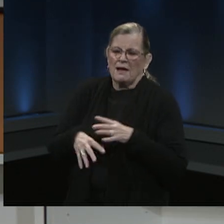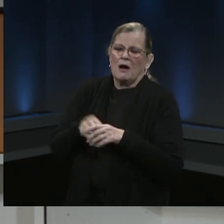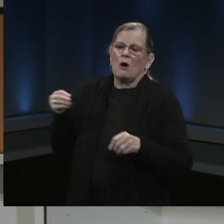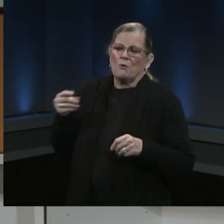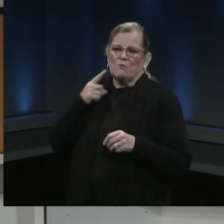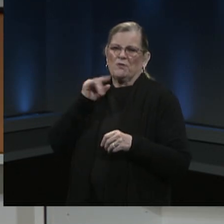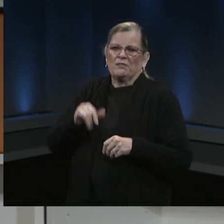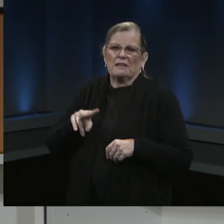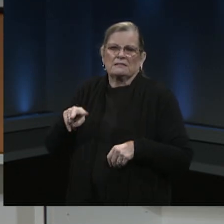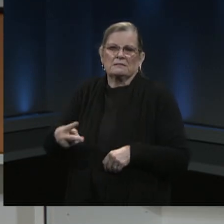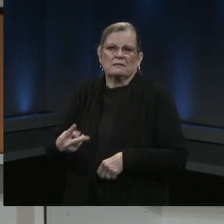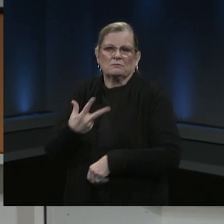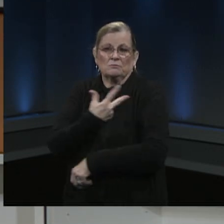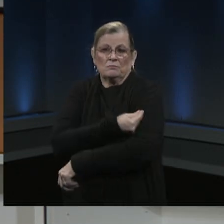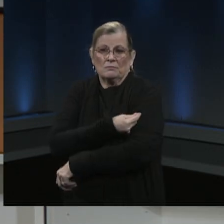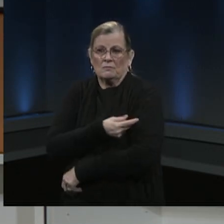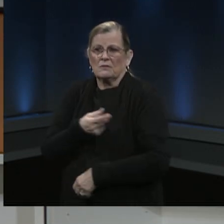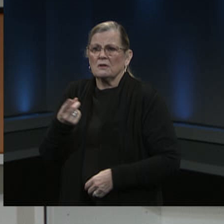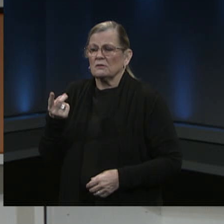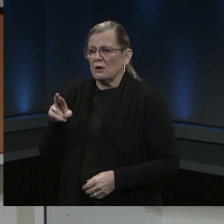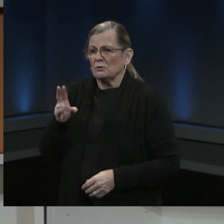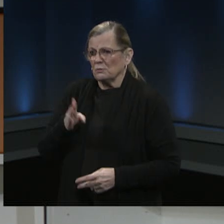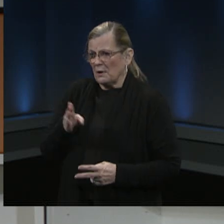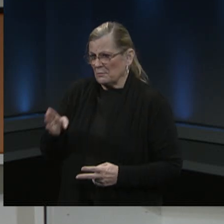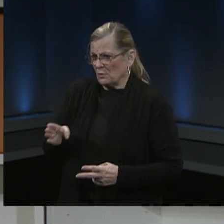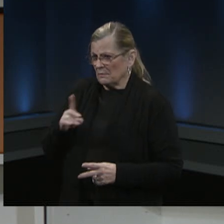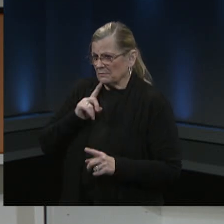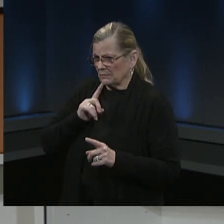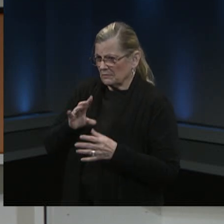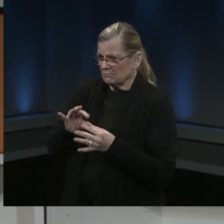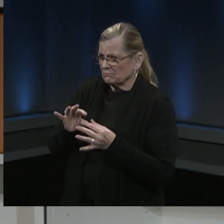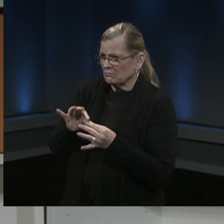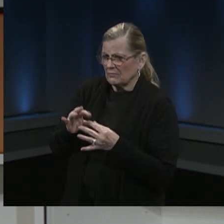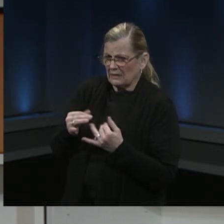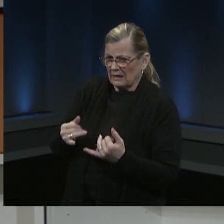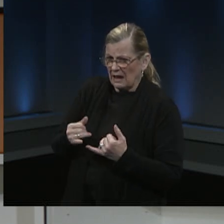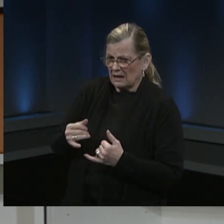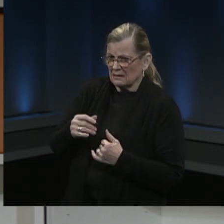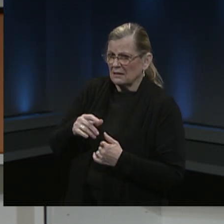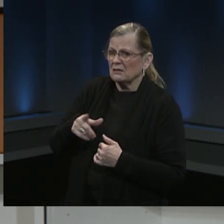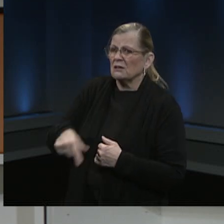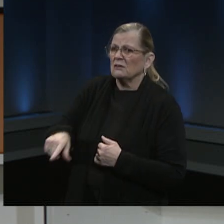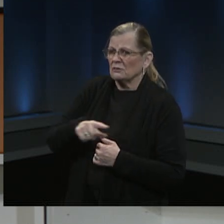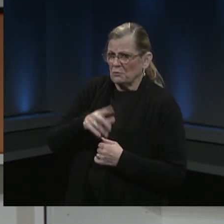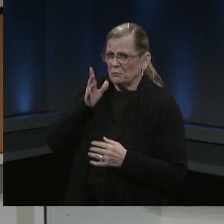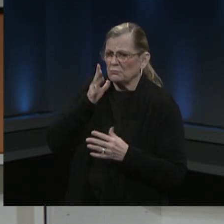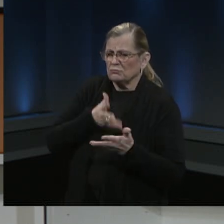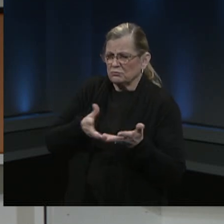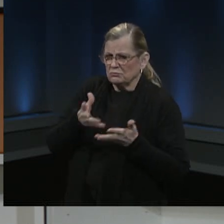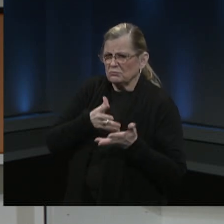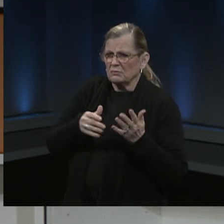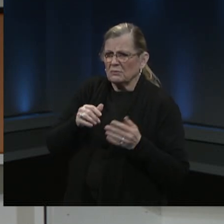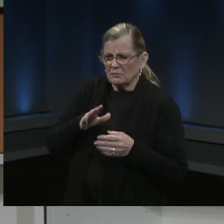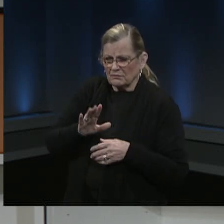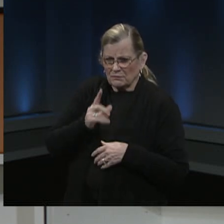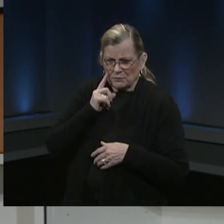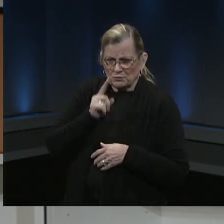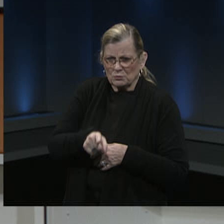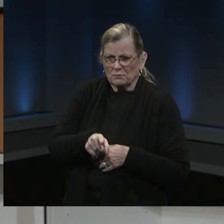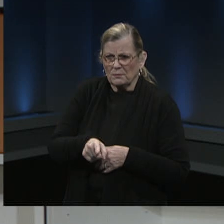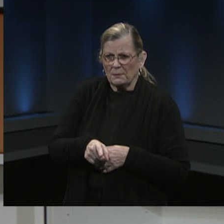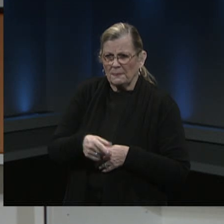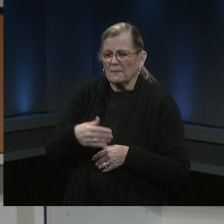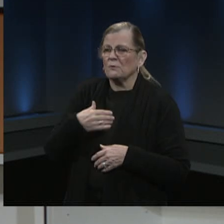our non-teaching staff or operational staff, we will work, program managers will work with you to have a flexible leave